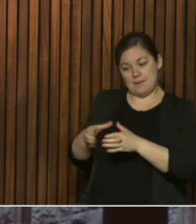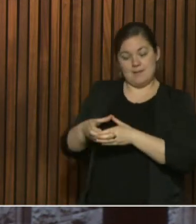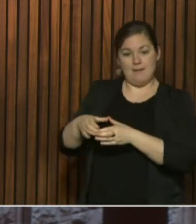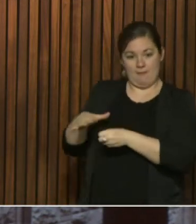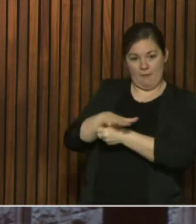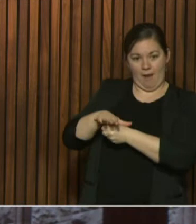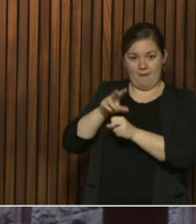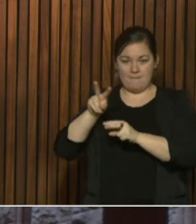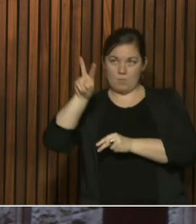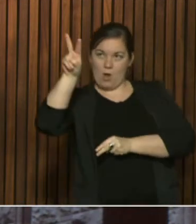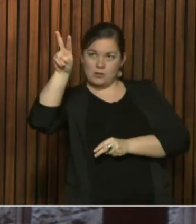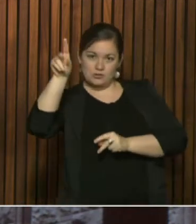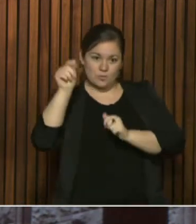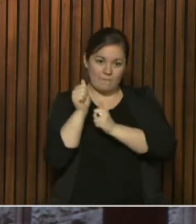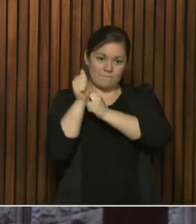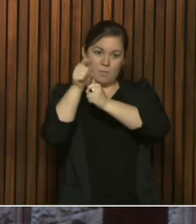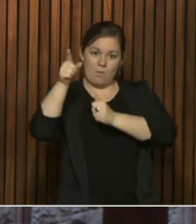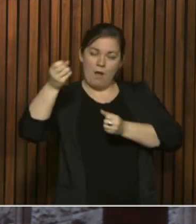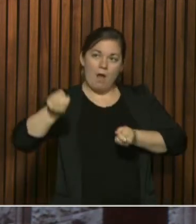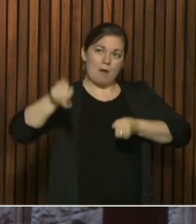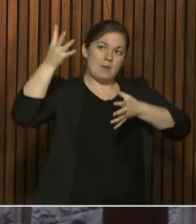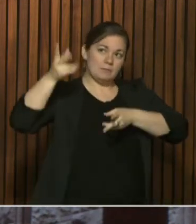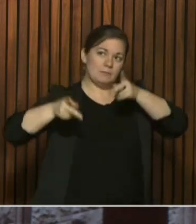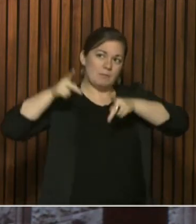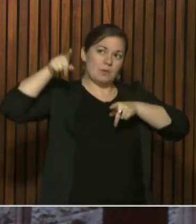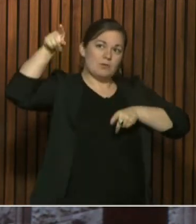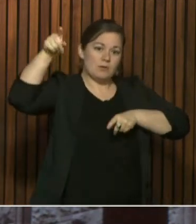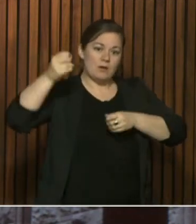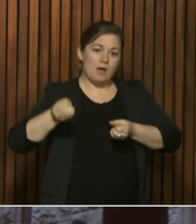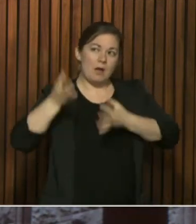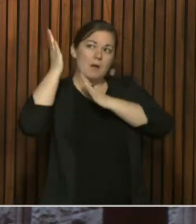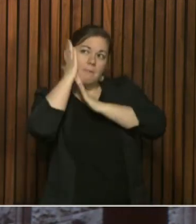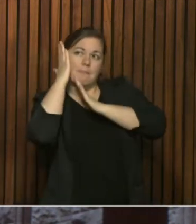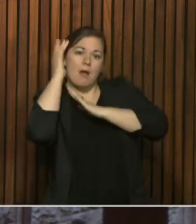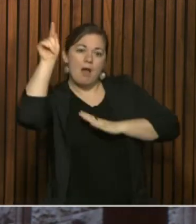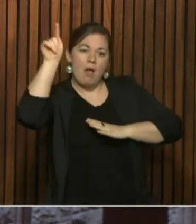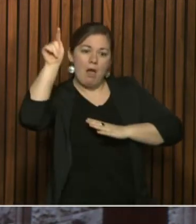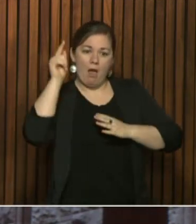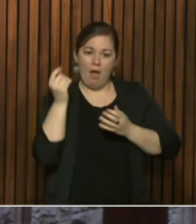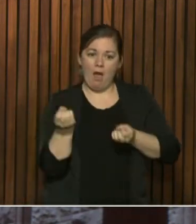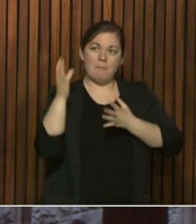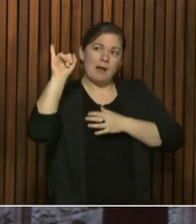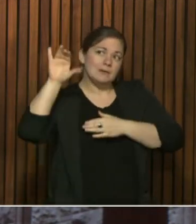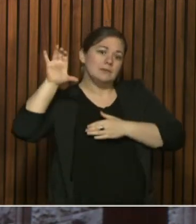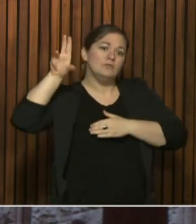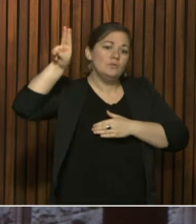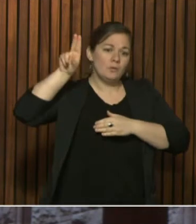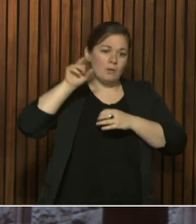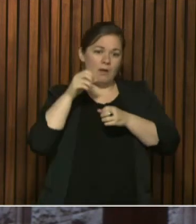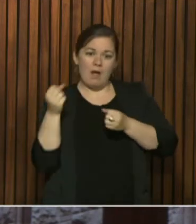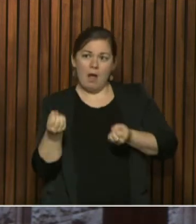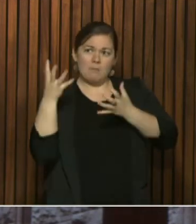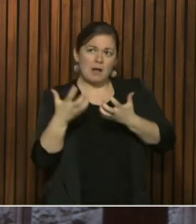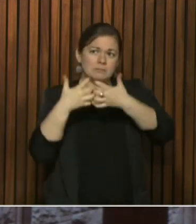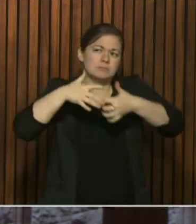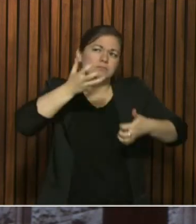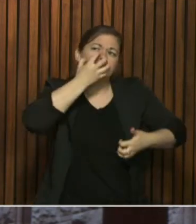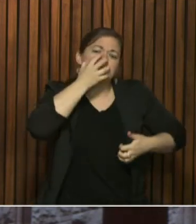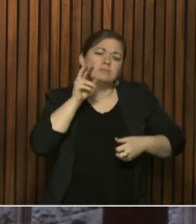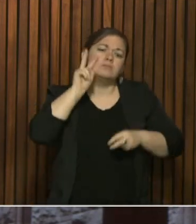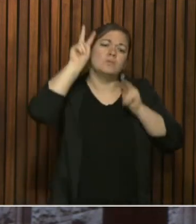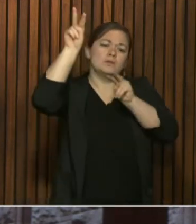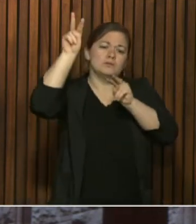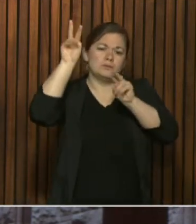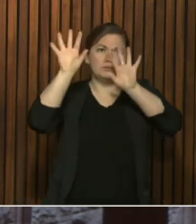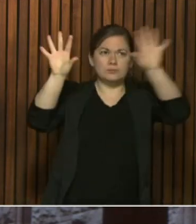hospital usage, what isolation rooms they have, ICUs, vents, and how much they relate to the long-term care facilities